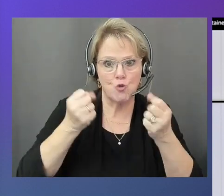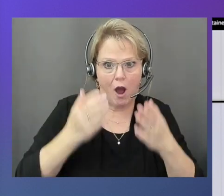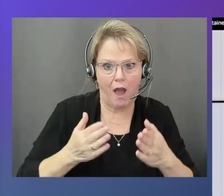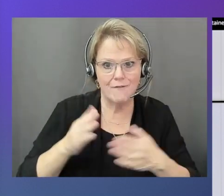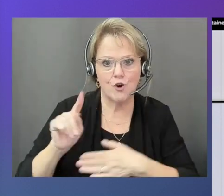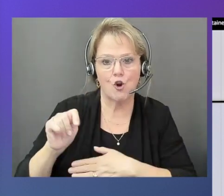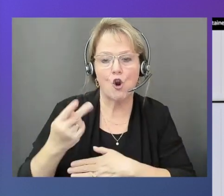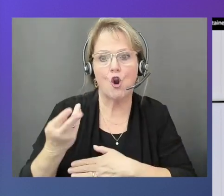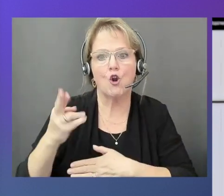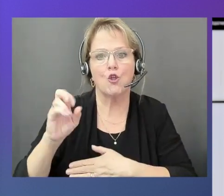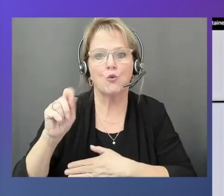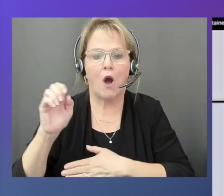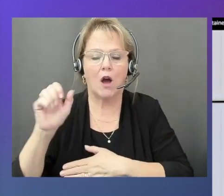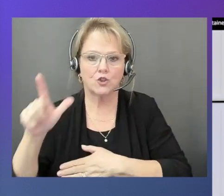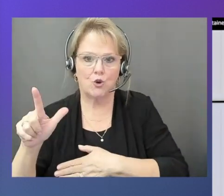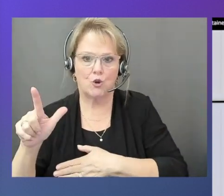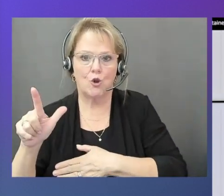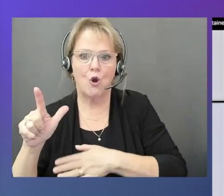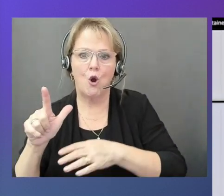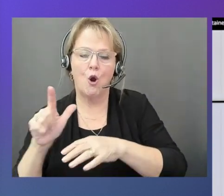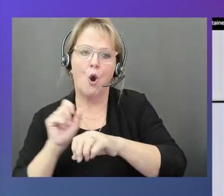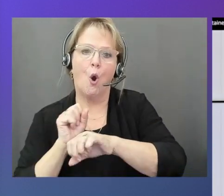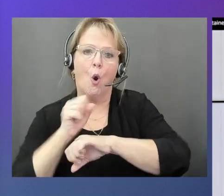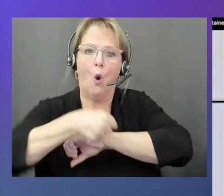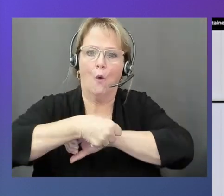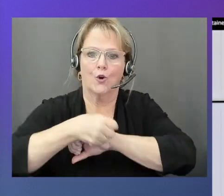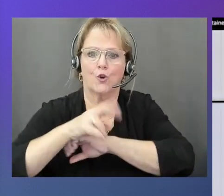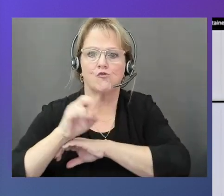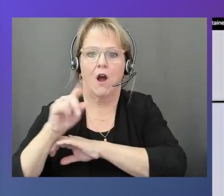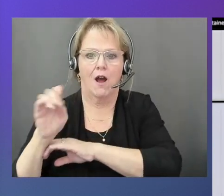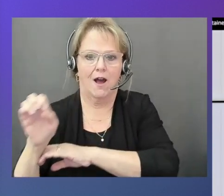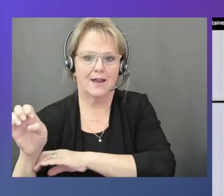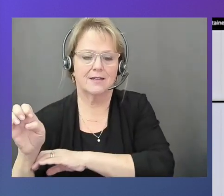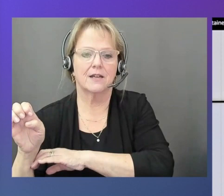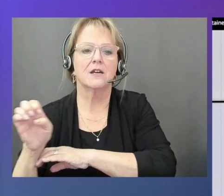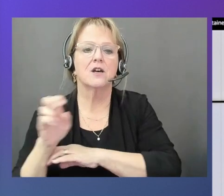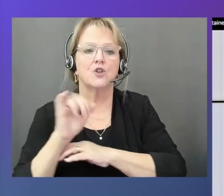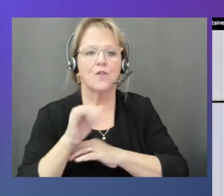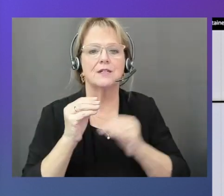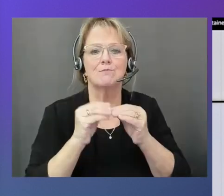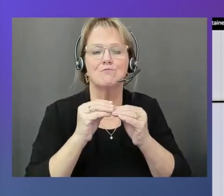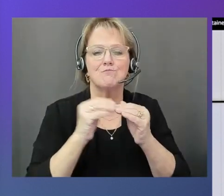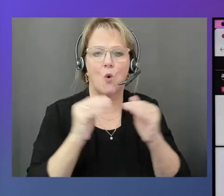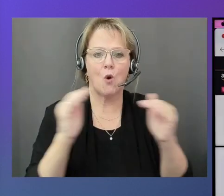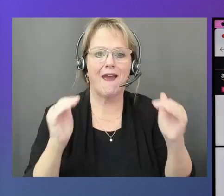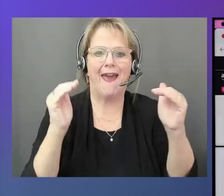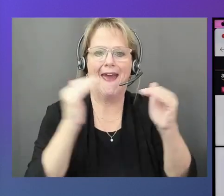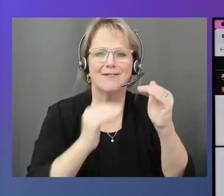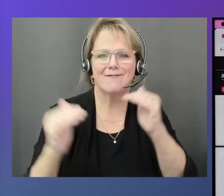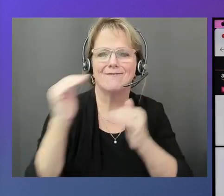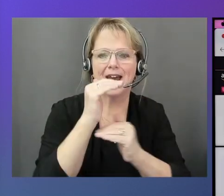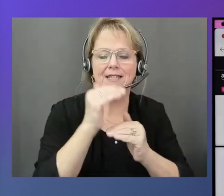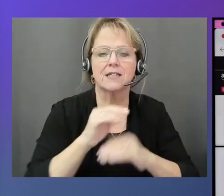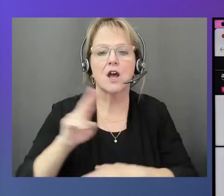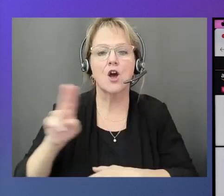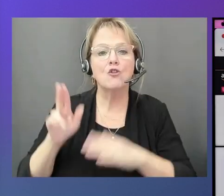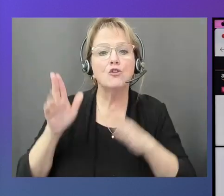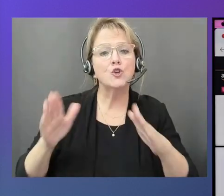event based versus just the frequency. Yes. So the user has all the options. They can collect,